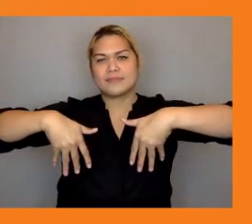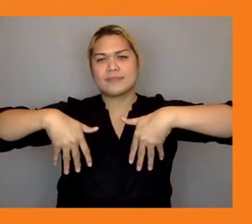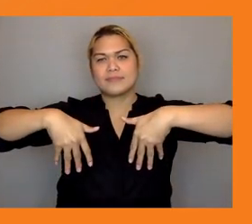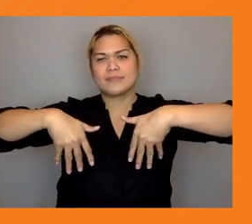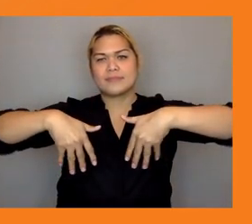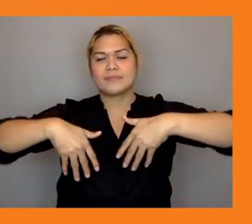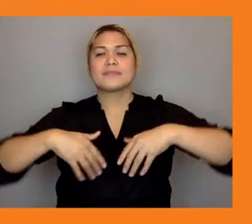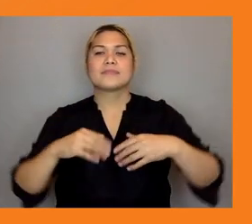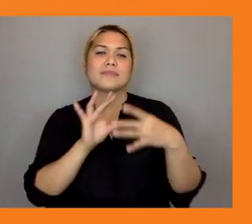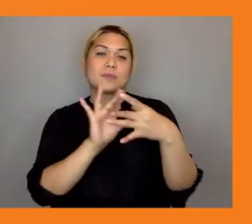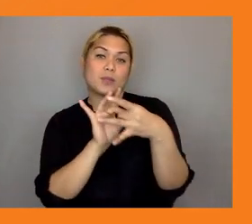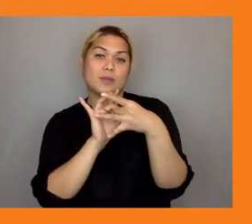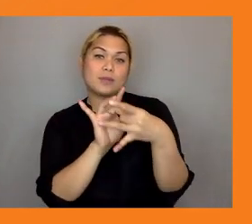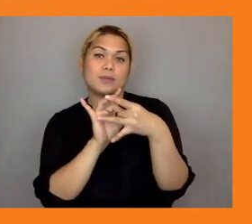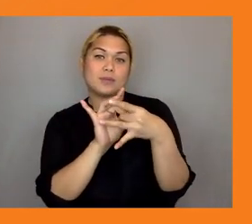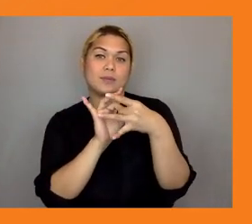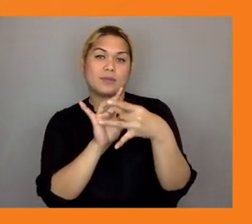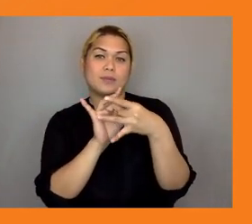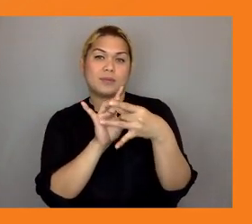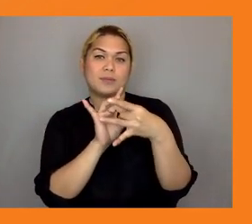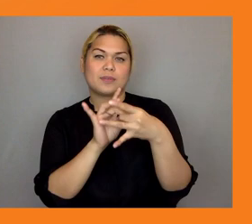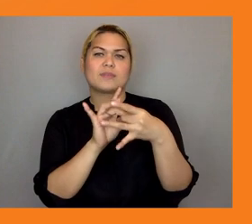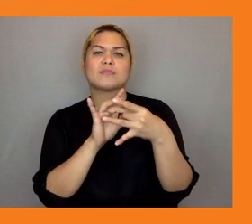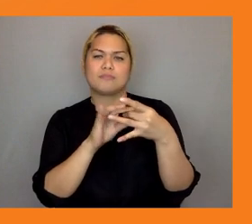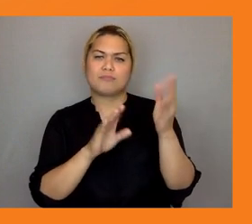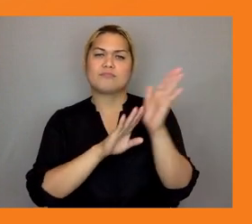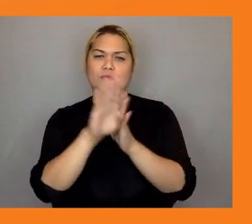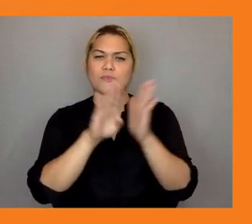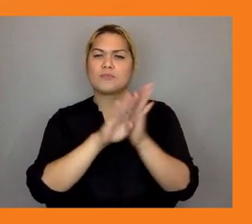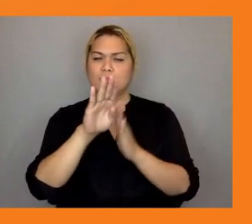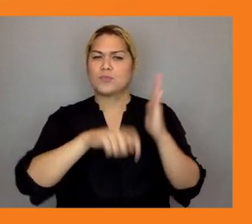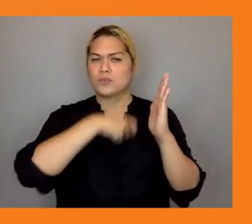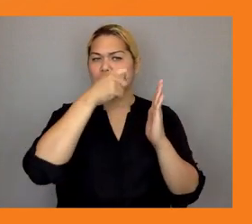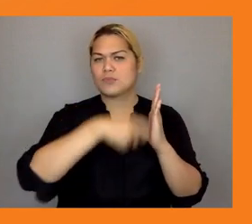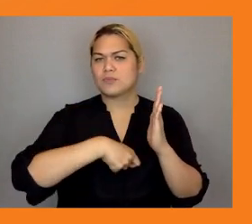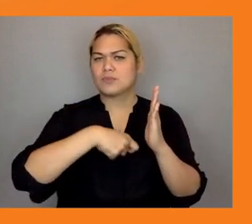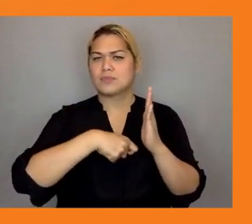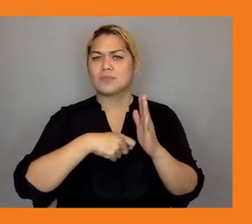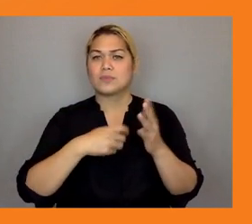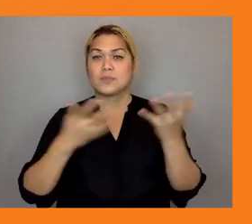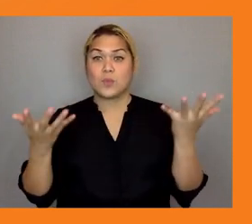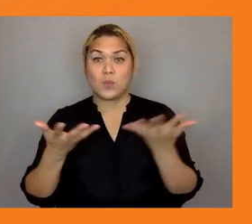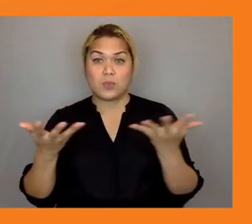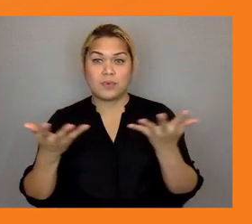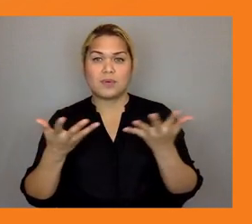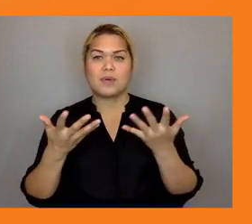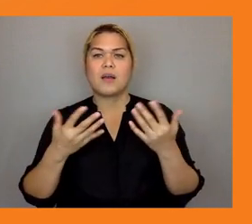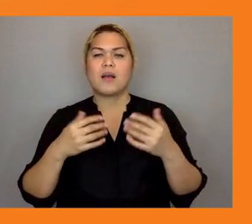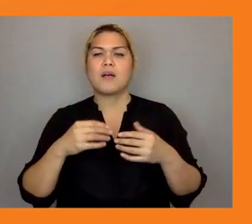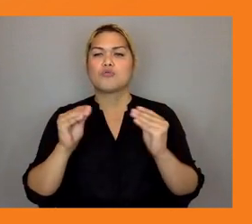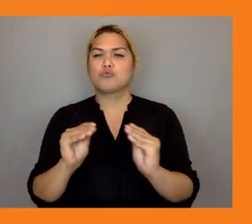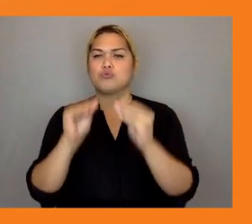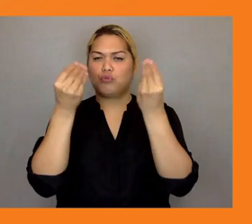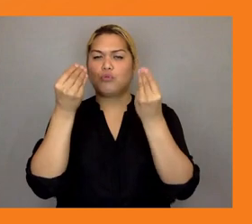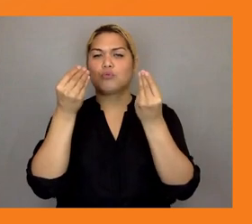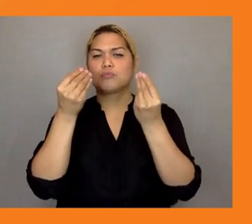through our youth for asia initiative the early asia pacific youth forum started in india in 2013 where